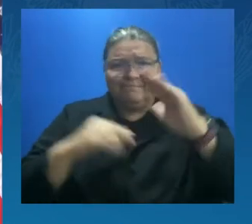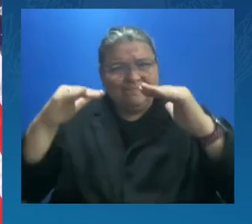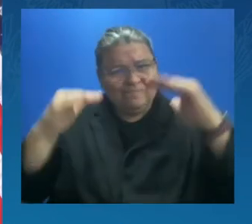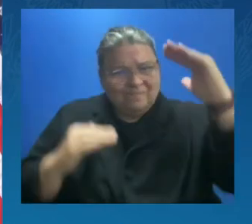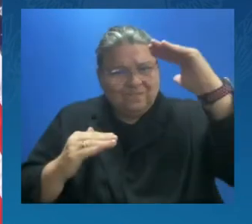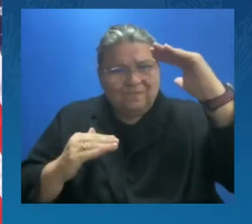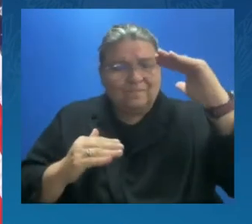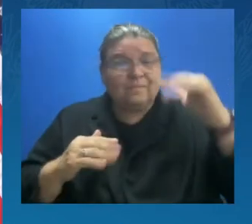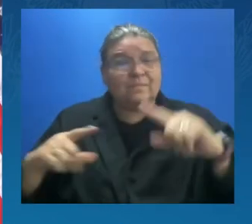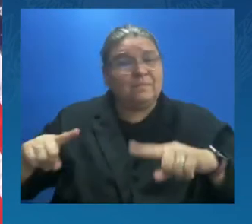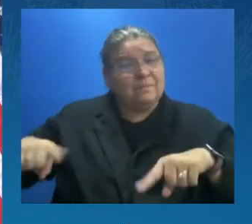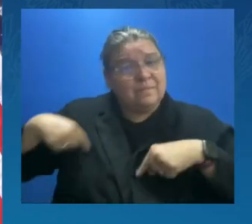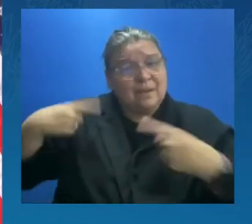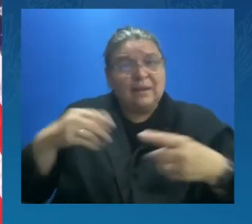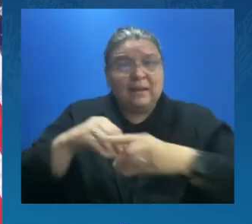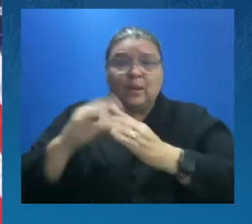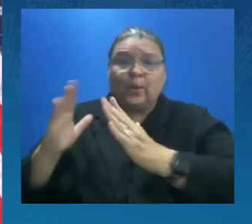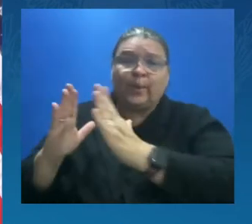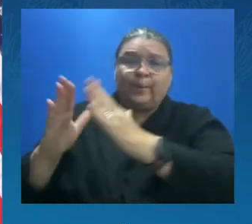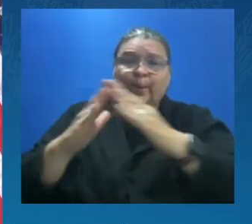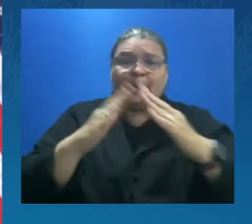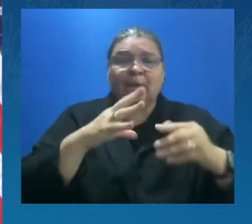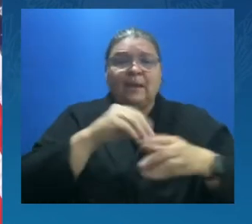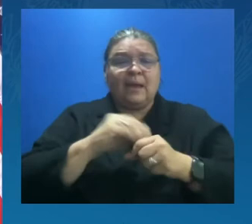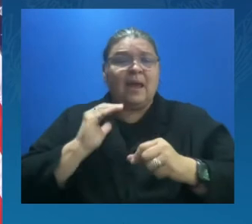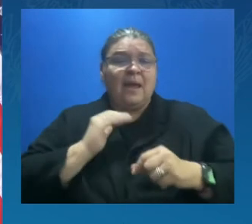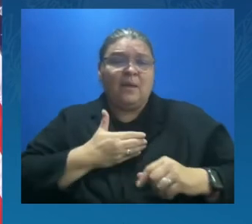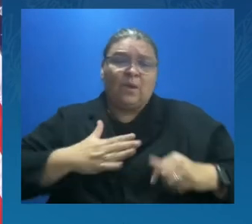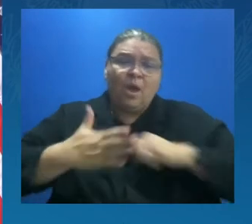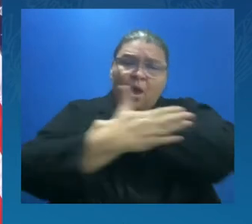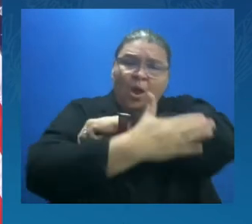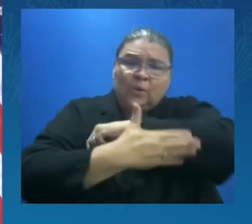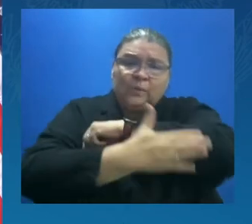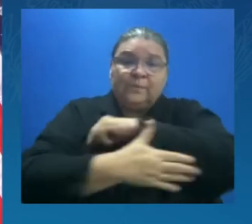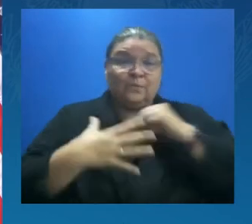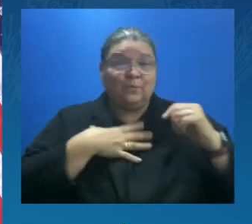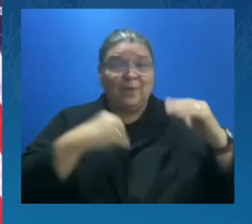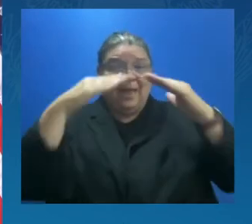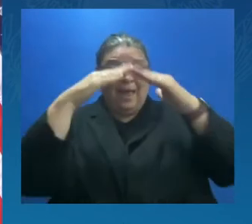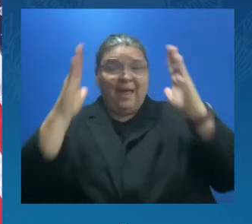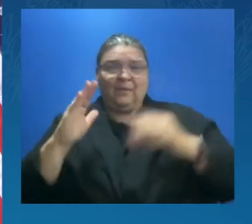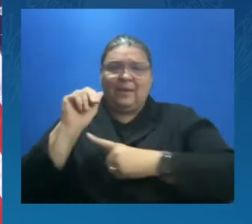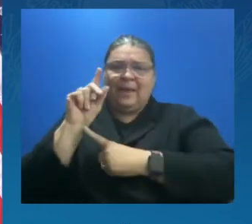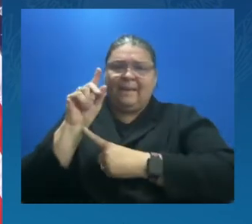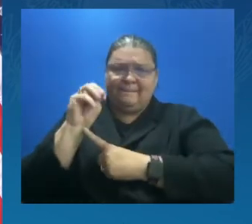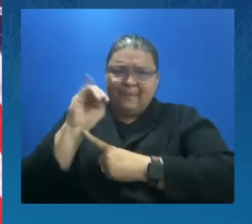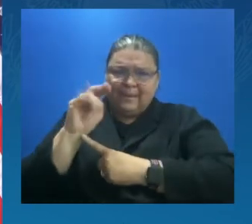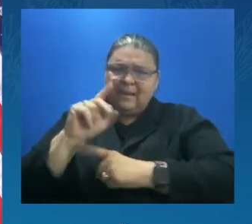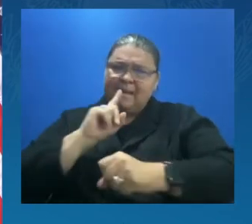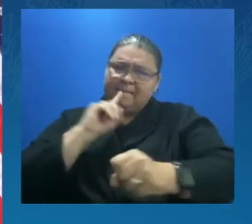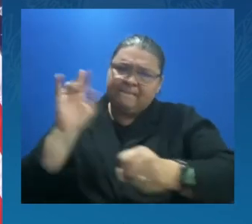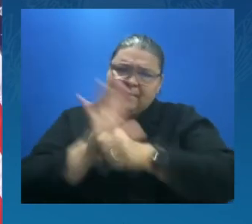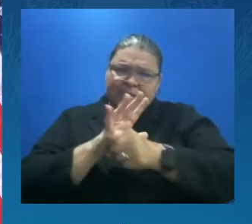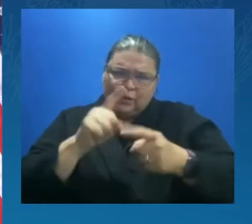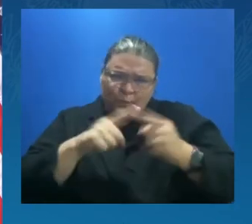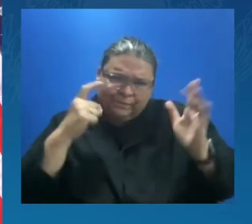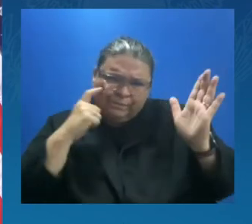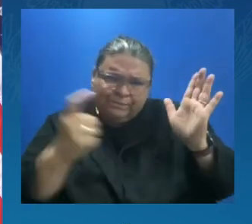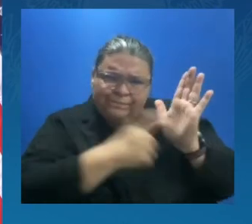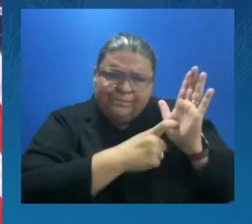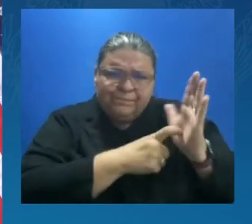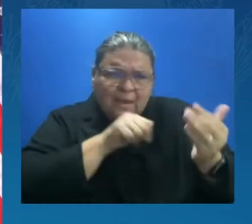And our administration remains committed to addressing those inequities through environmental justice.